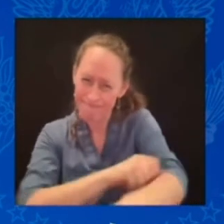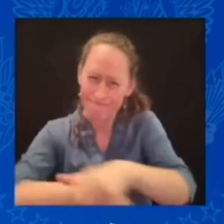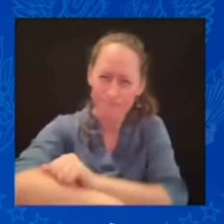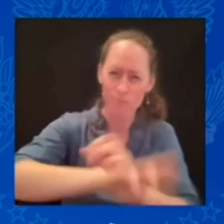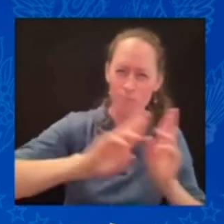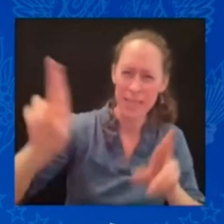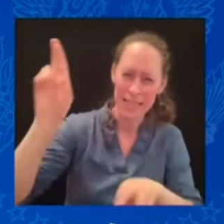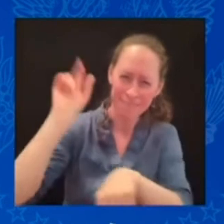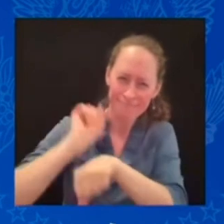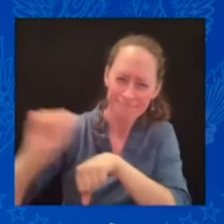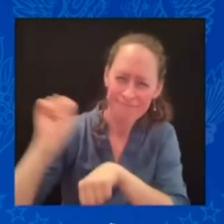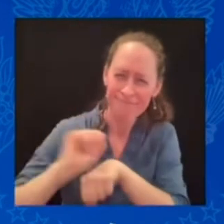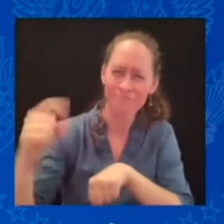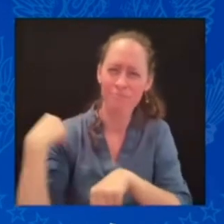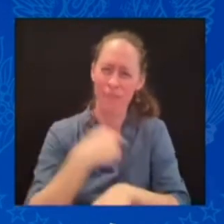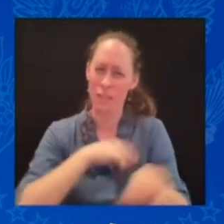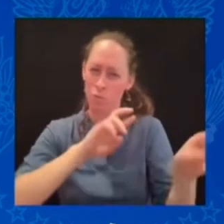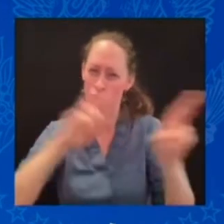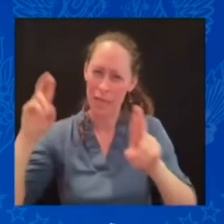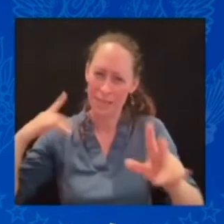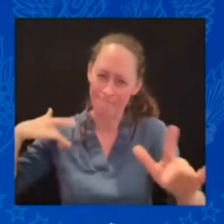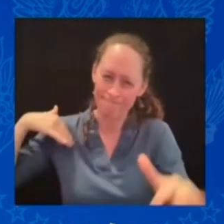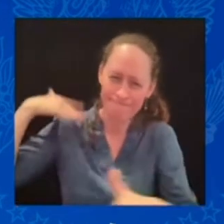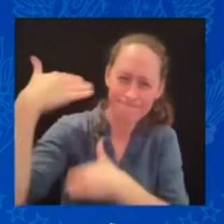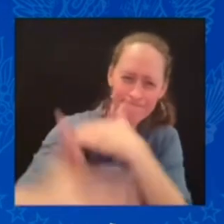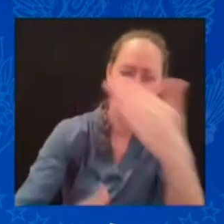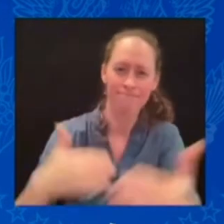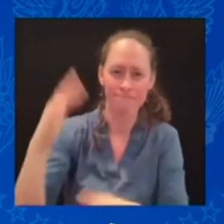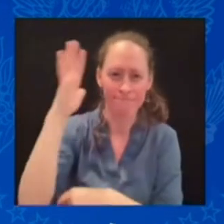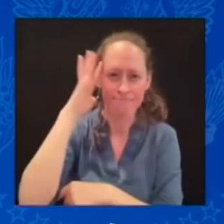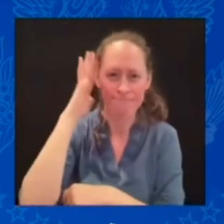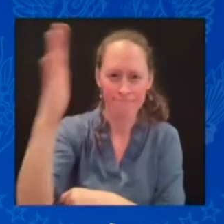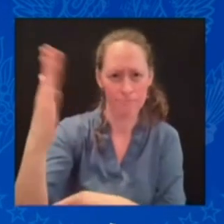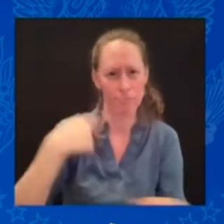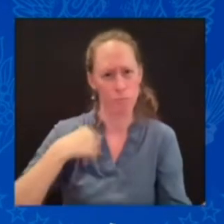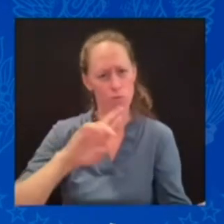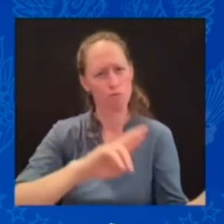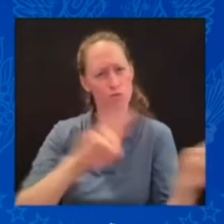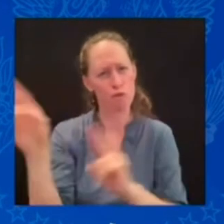Will we stand with one another? Will we stay committed to our course?